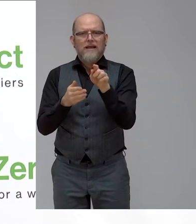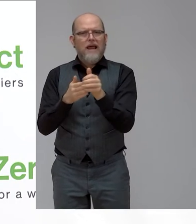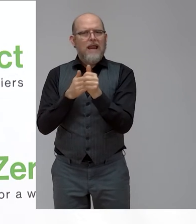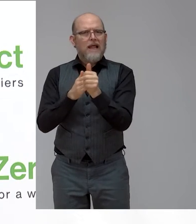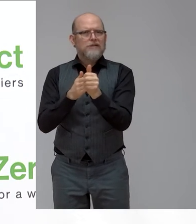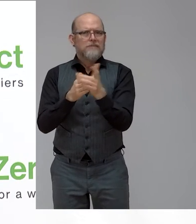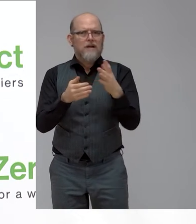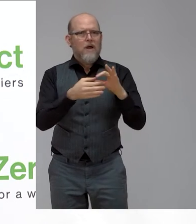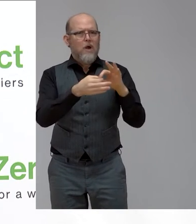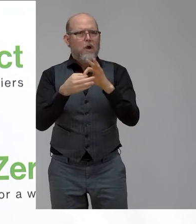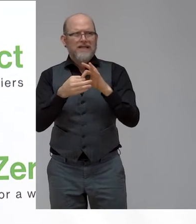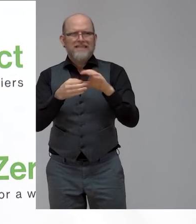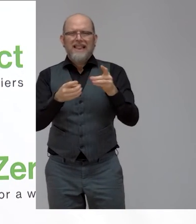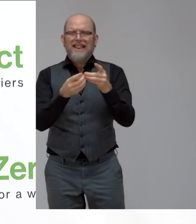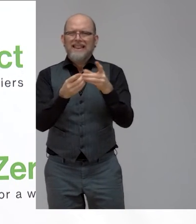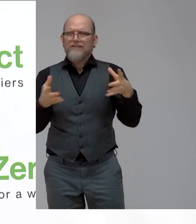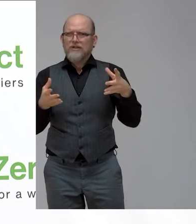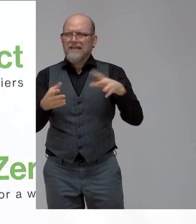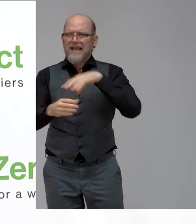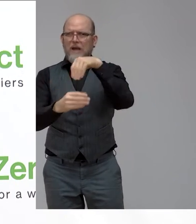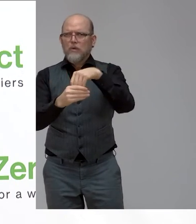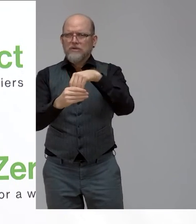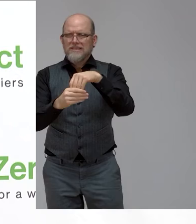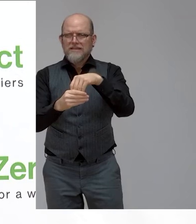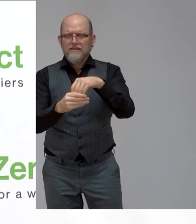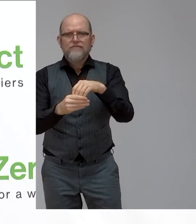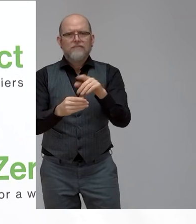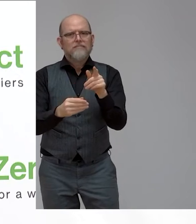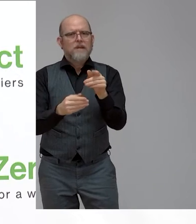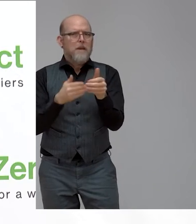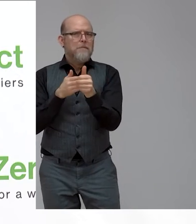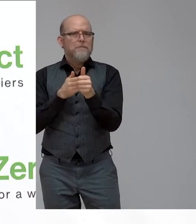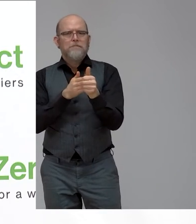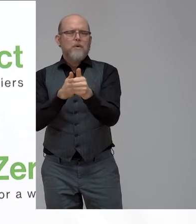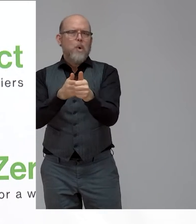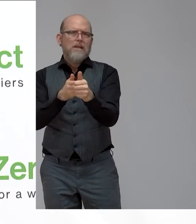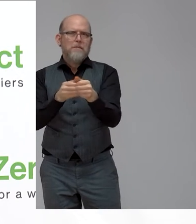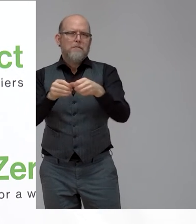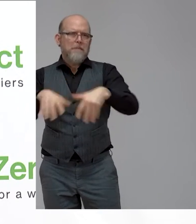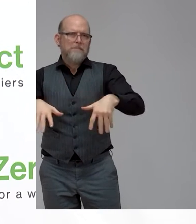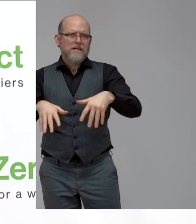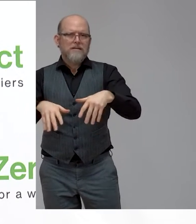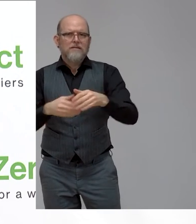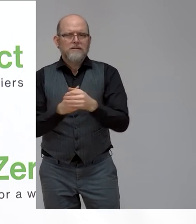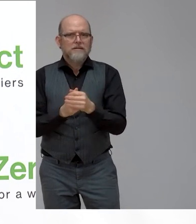inclusion roadmap. Allyship means creating allies for the different elements of diversity